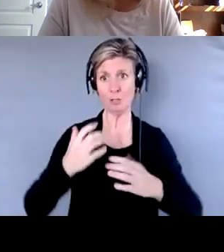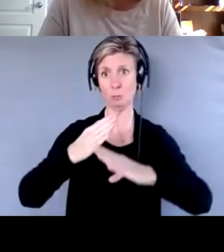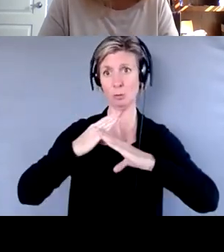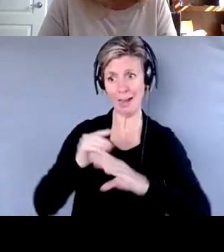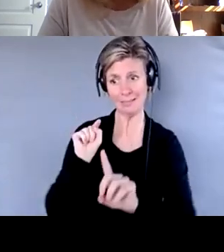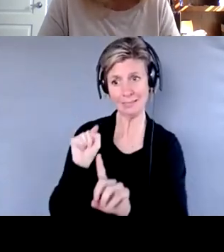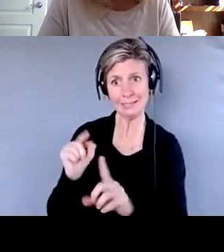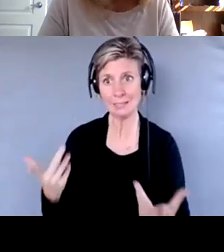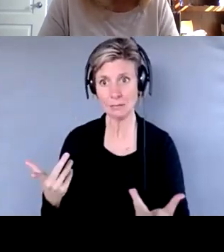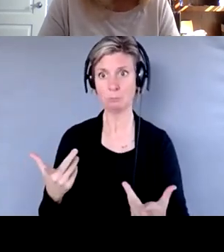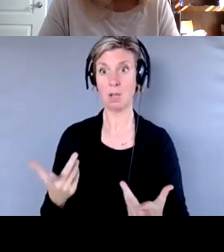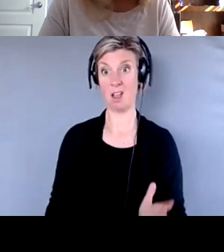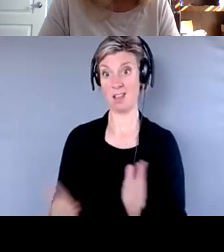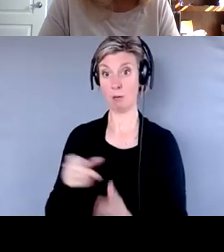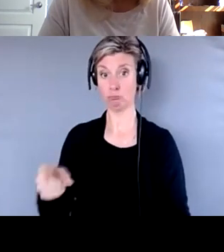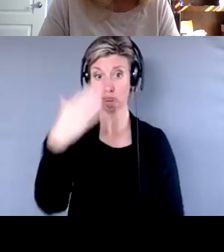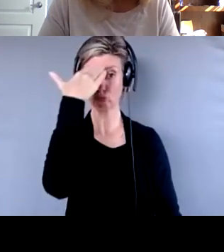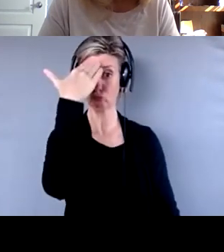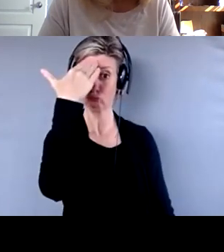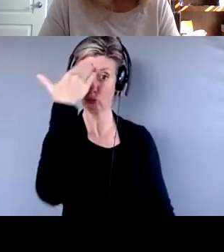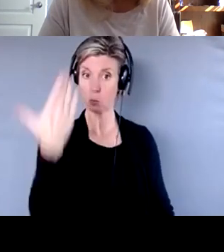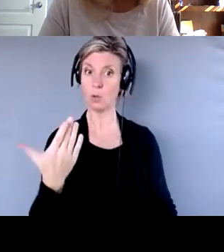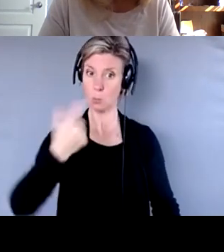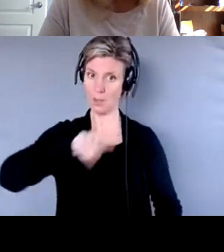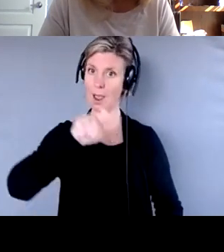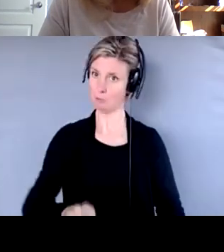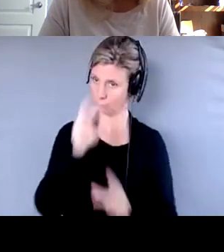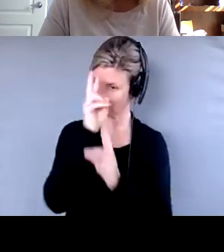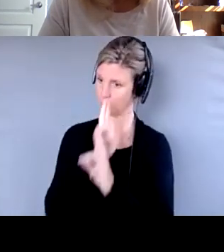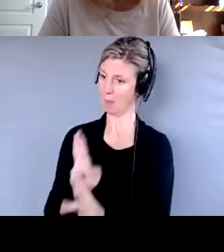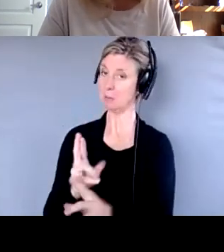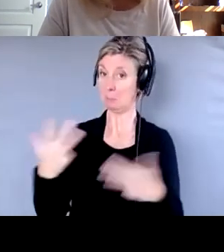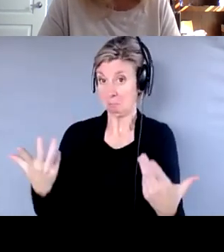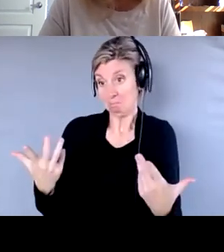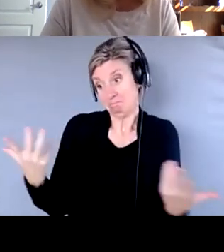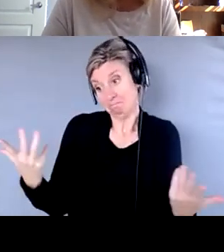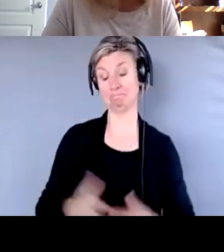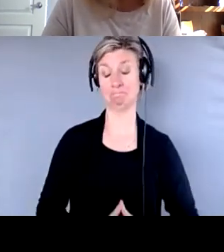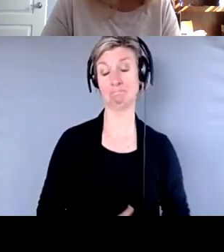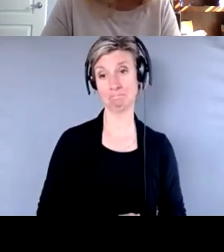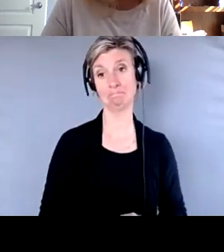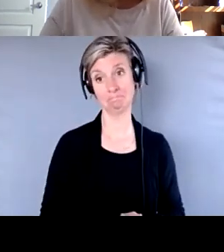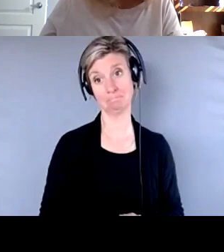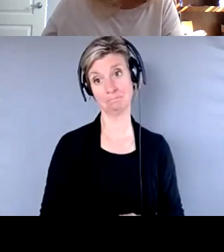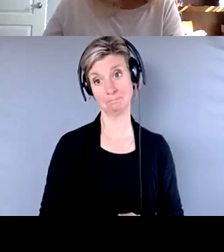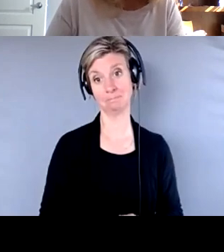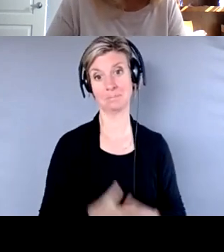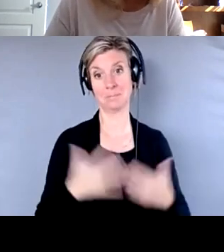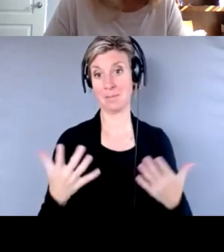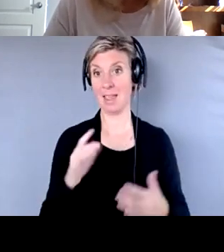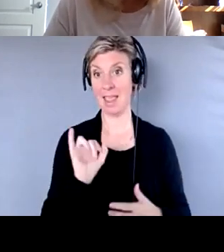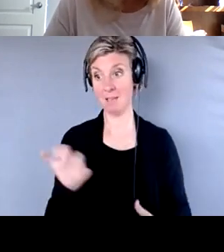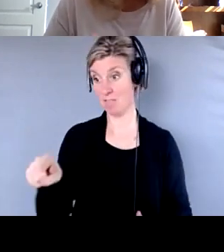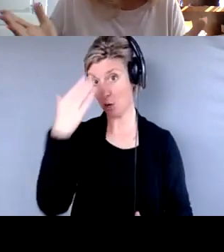if, if they're fully aware of, of the situation and accepting of it. Yeah. If they appreciate the